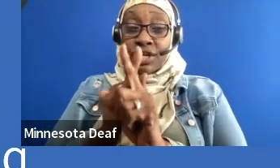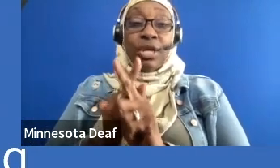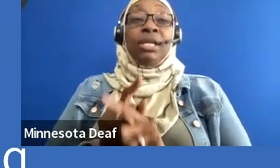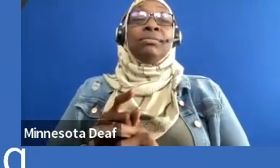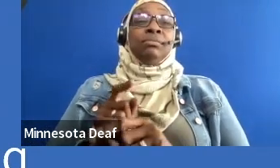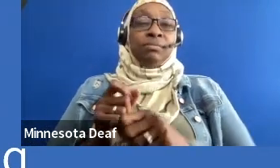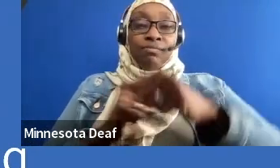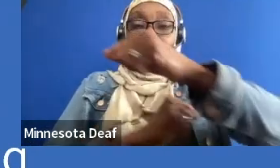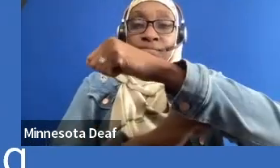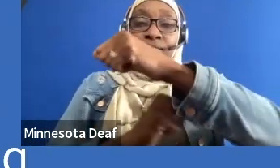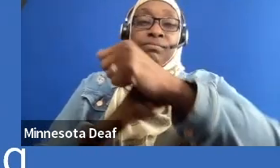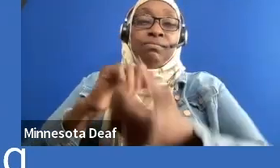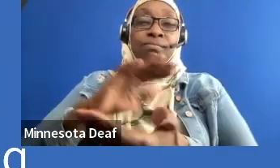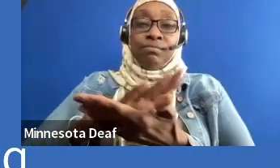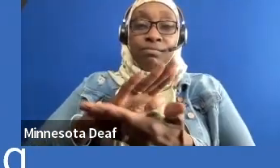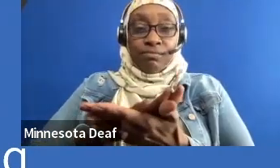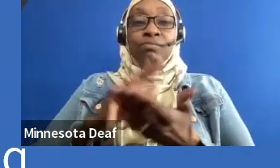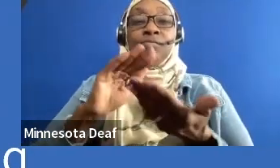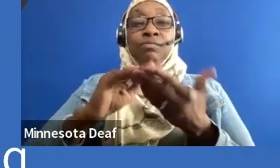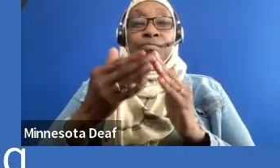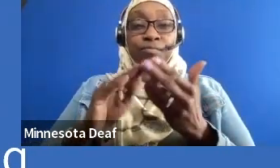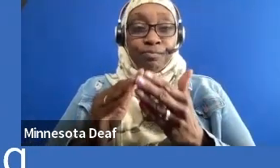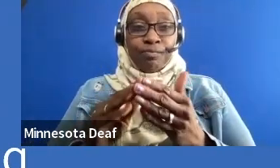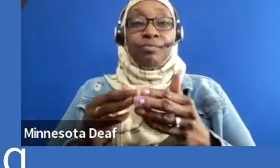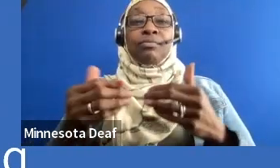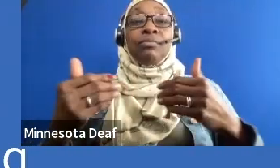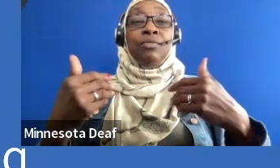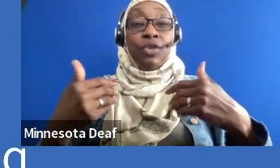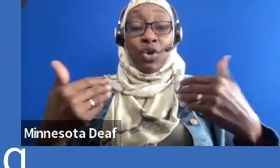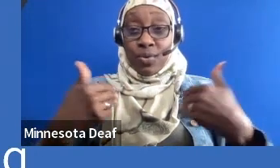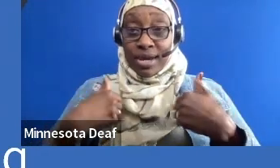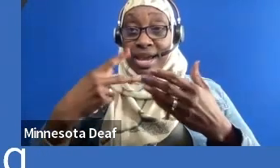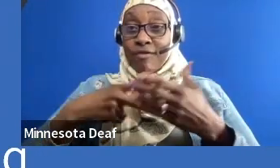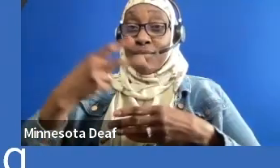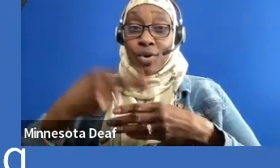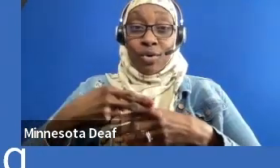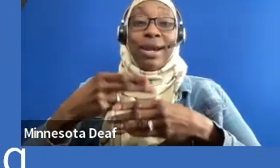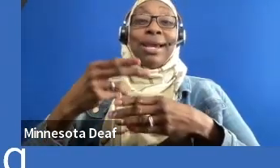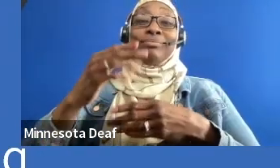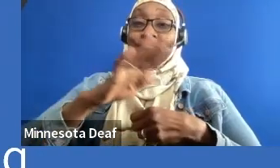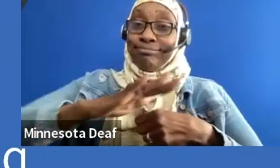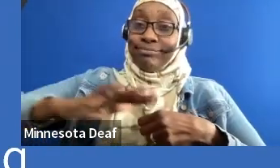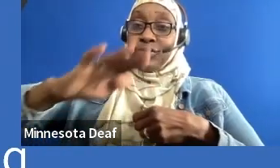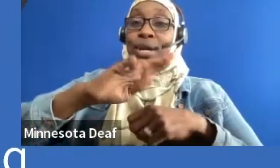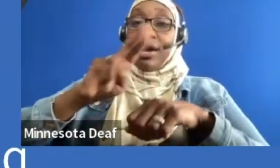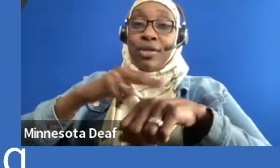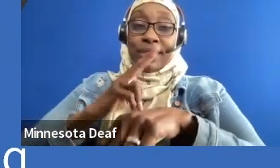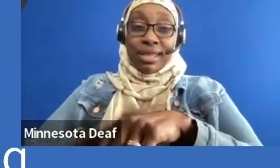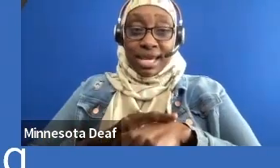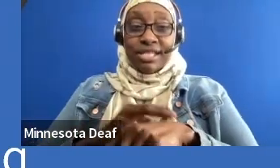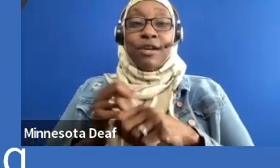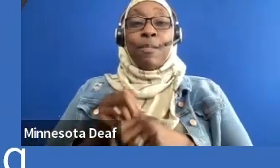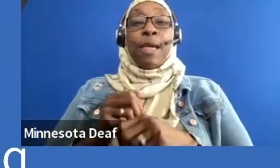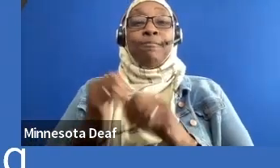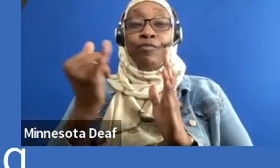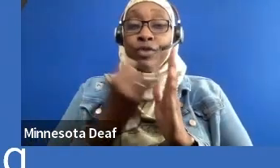That one's actually really cool because we have nationwide reach with that program. We have a theater arts program. We have inclusion training for organizations and business